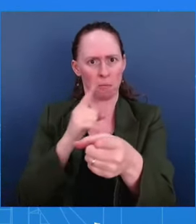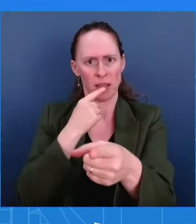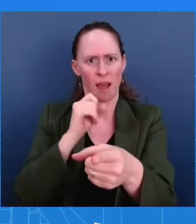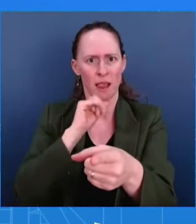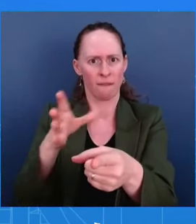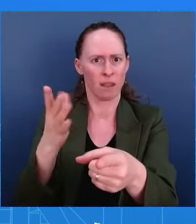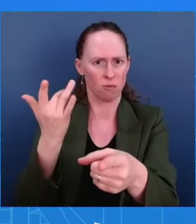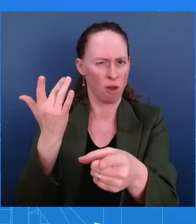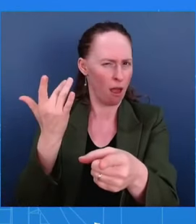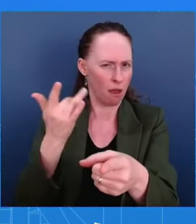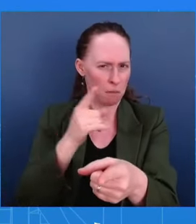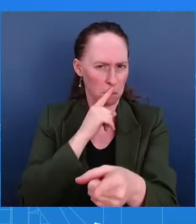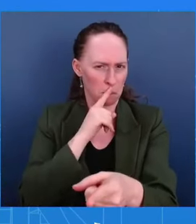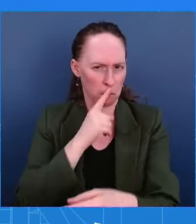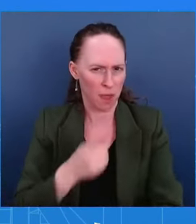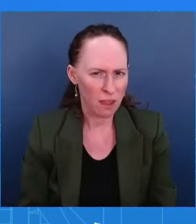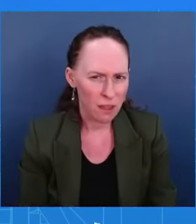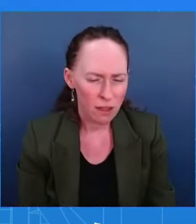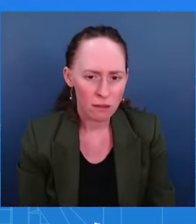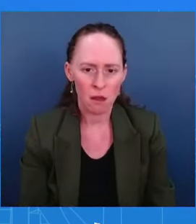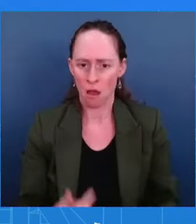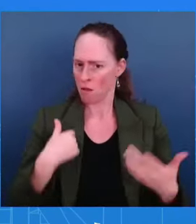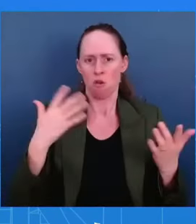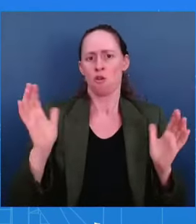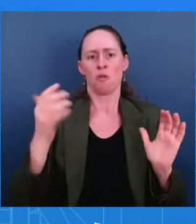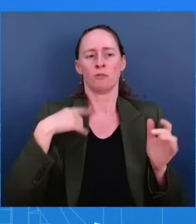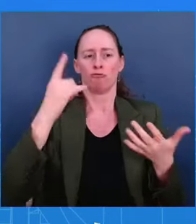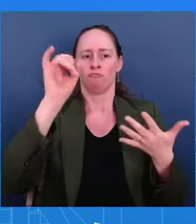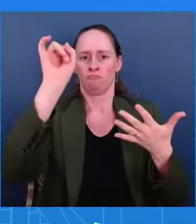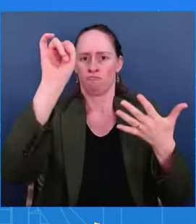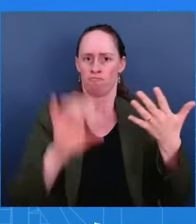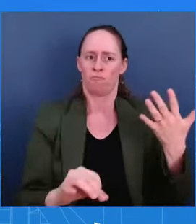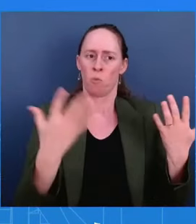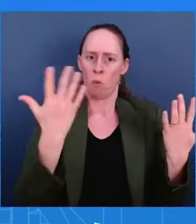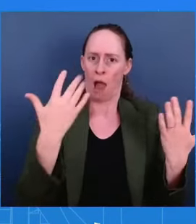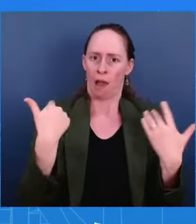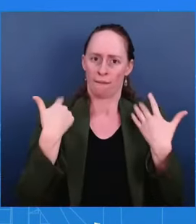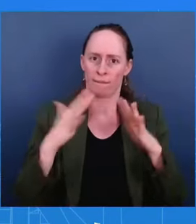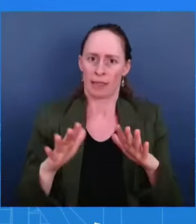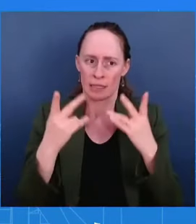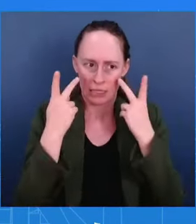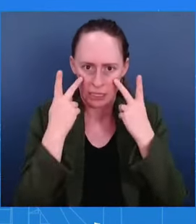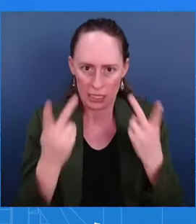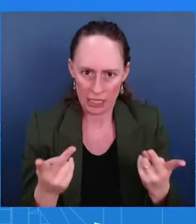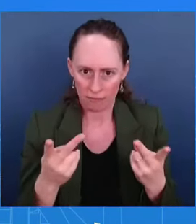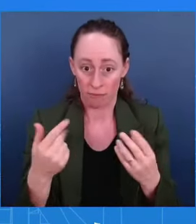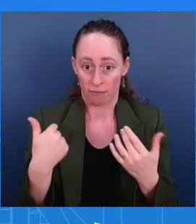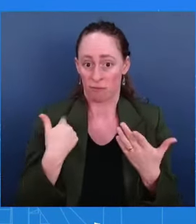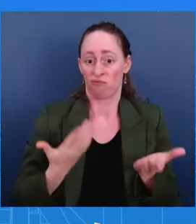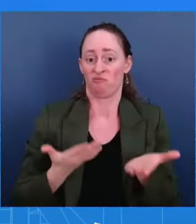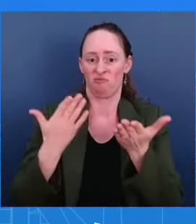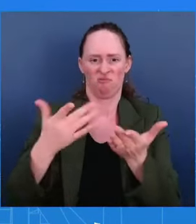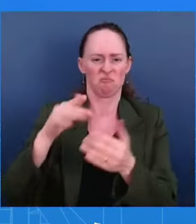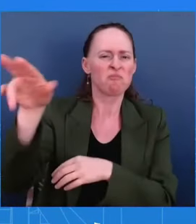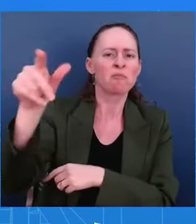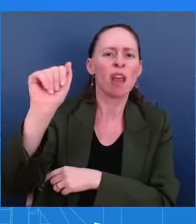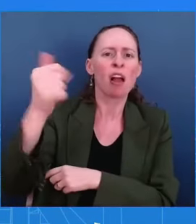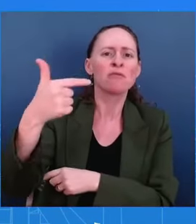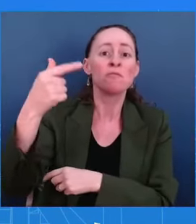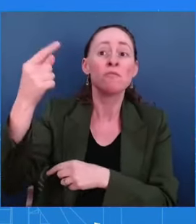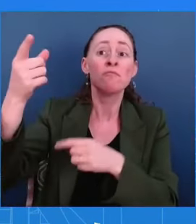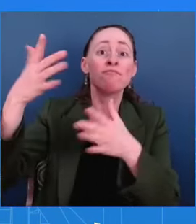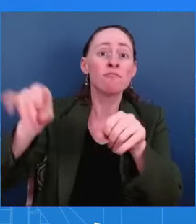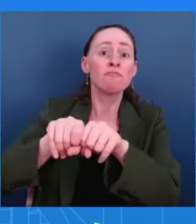this afternoon in terms of what RT has become and what this social design agency was trying to do in cyberspace in terms of